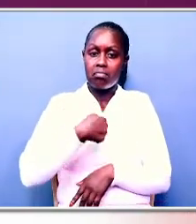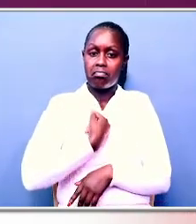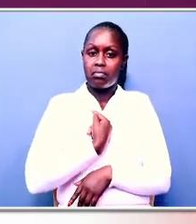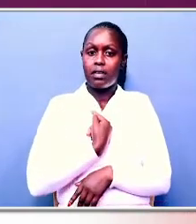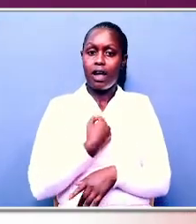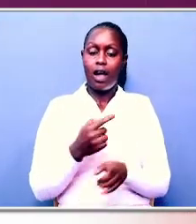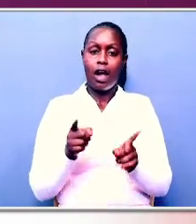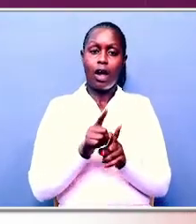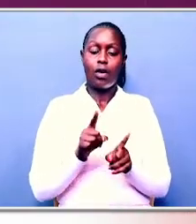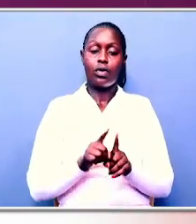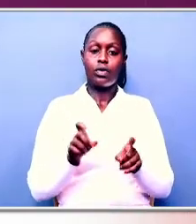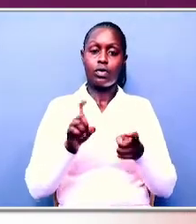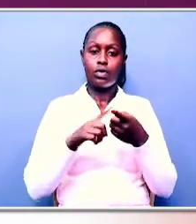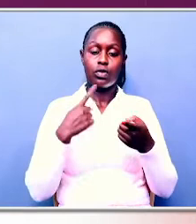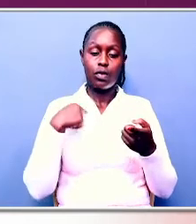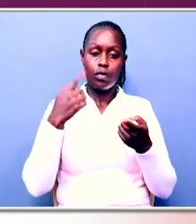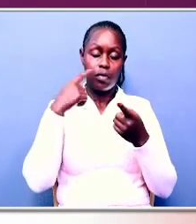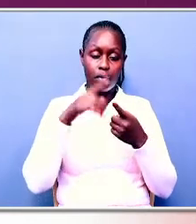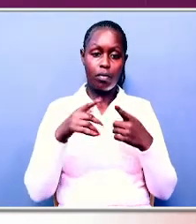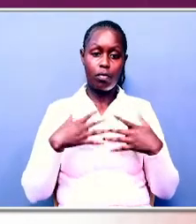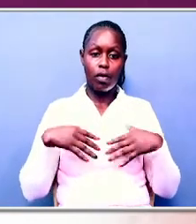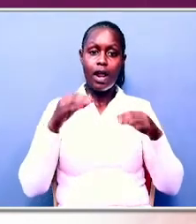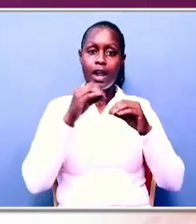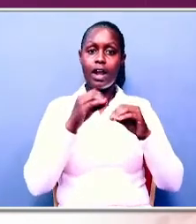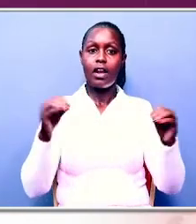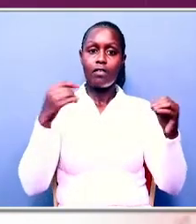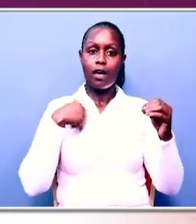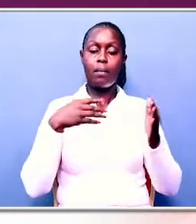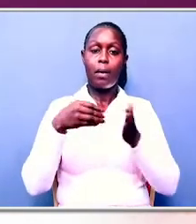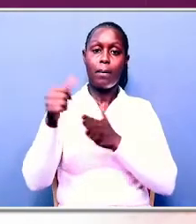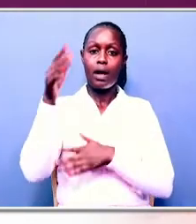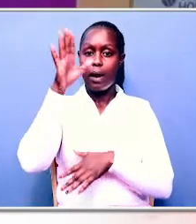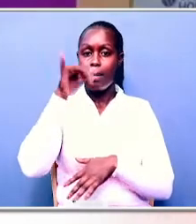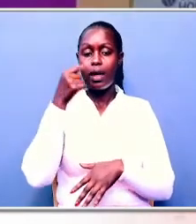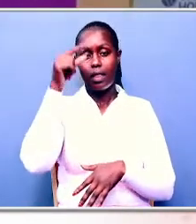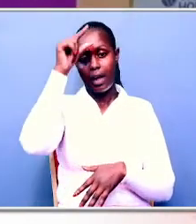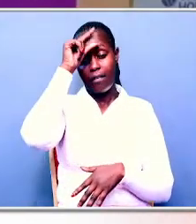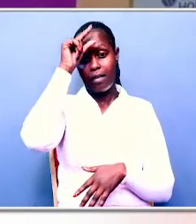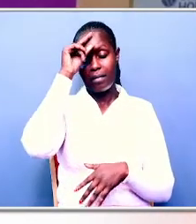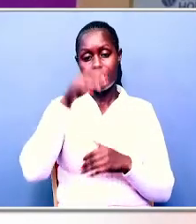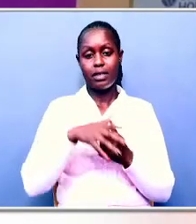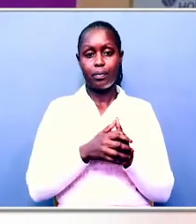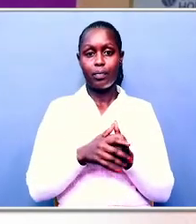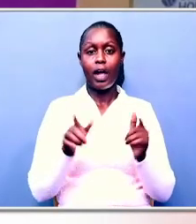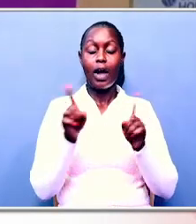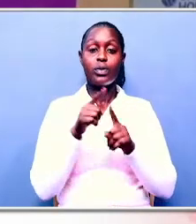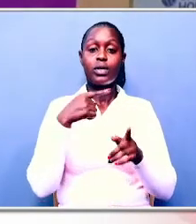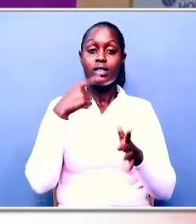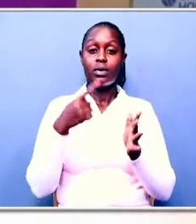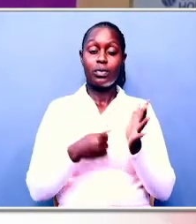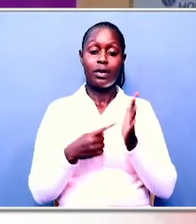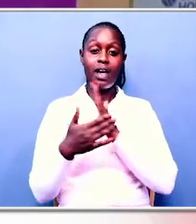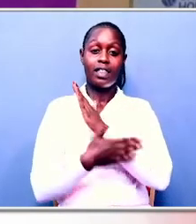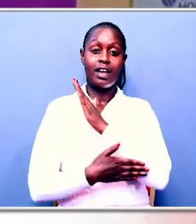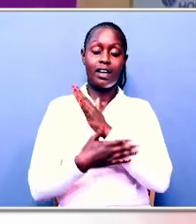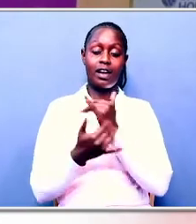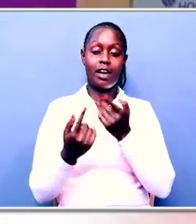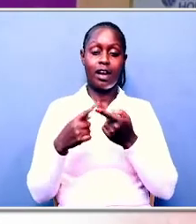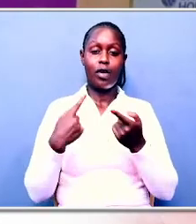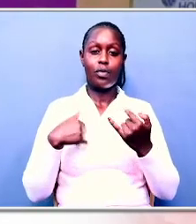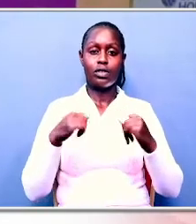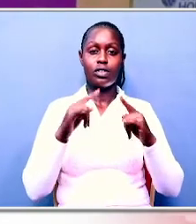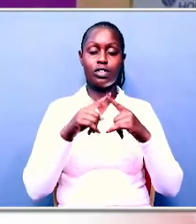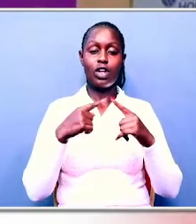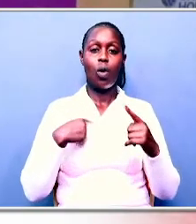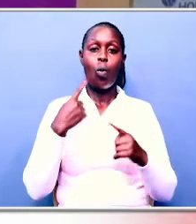And with all the people you see who have come here, none of them has been paid for by the government. Raula father says that the country is now approaching a